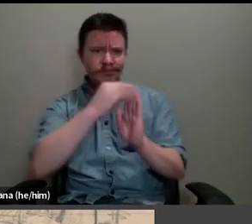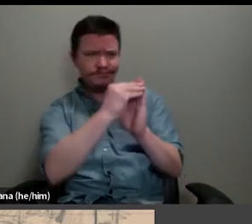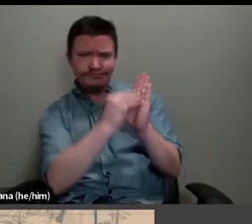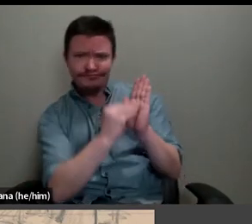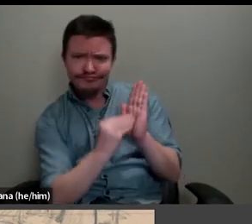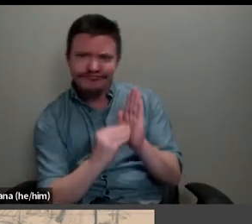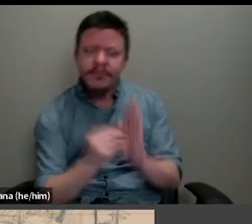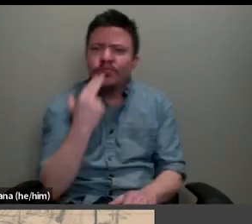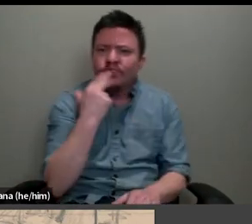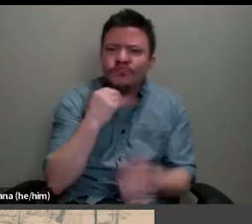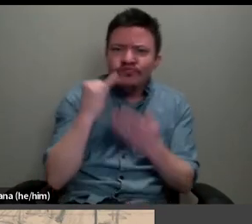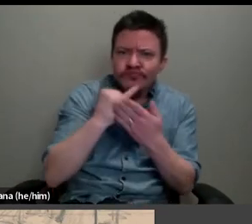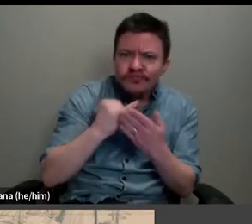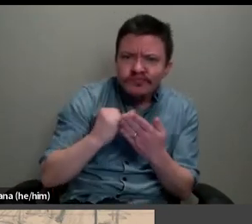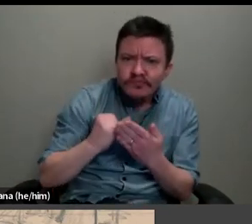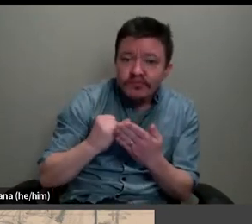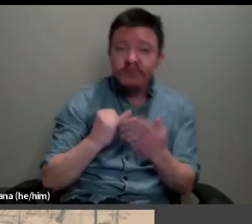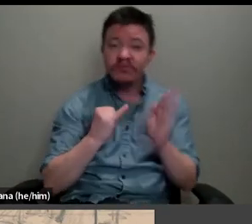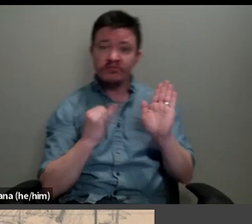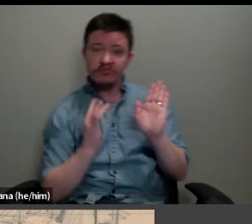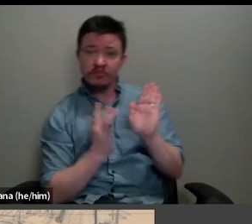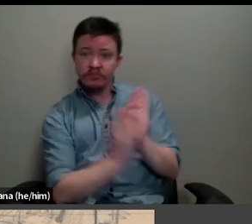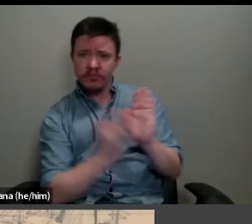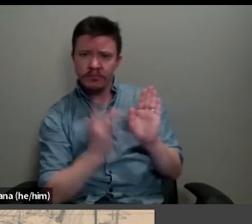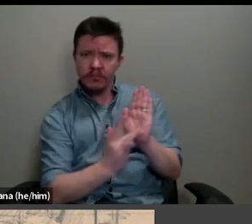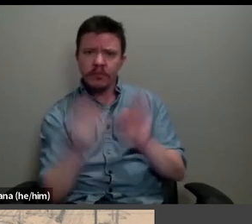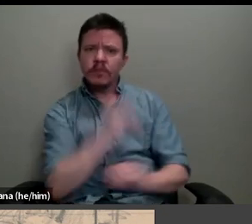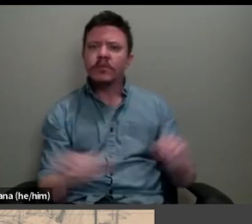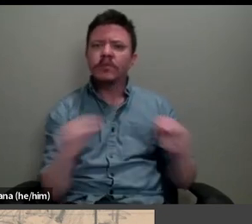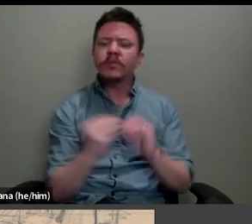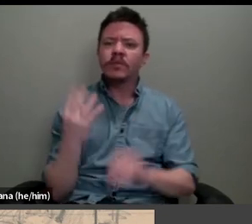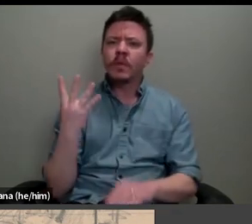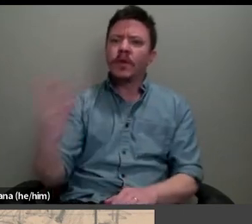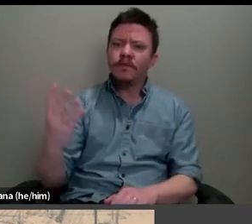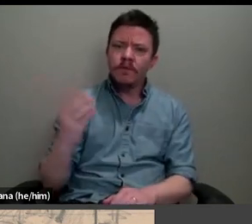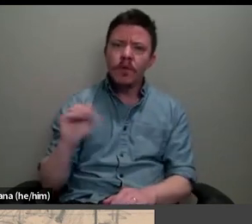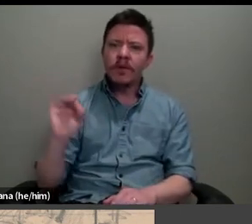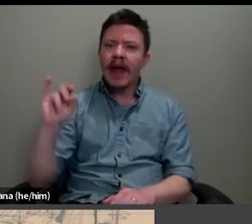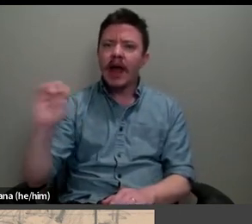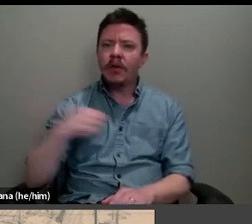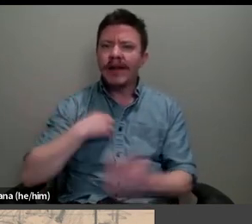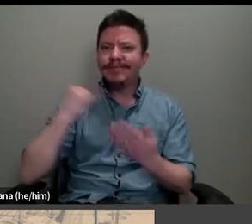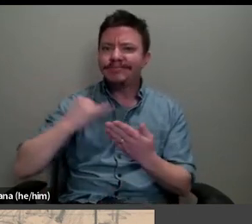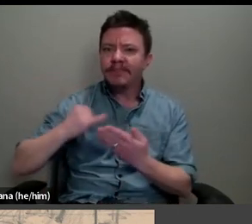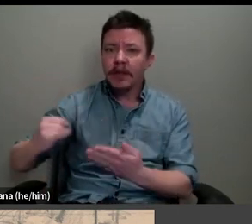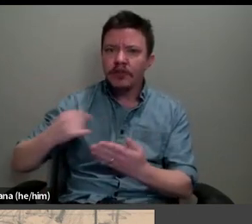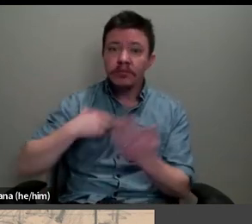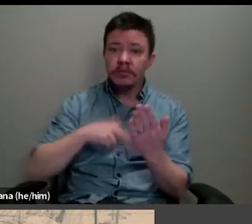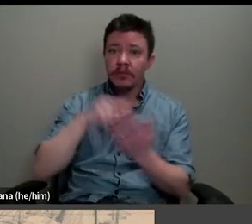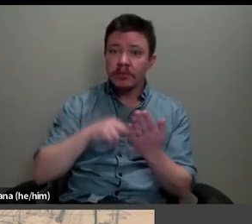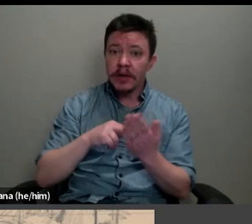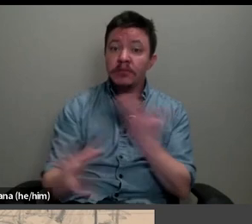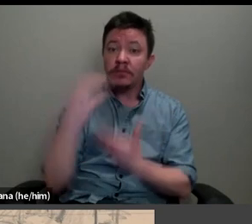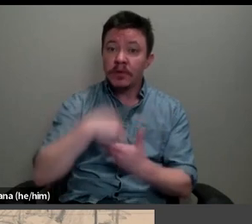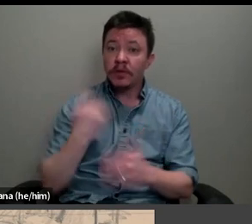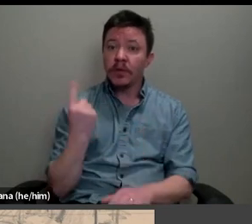lower third incidentally features four outlined sketches of paintings that include a still life and notably, here